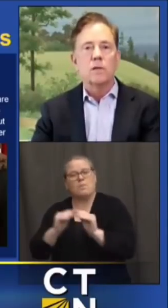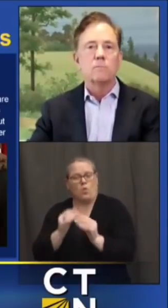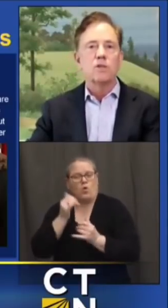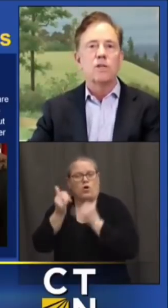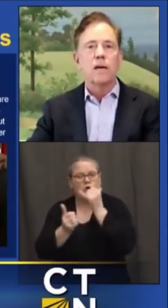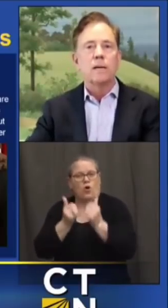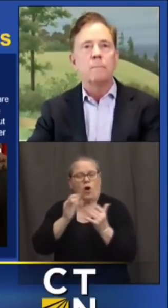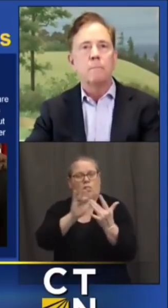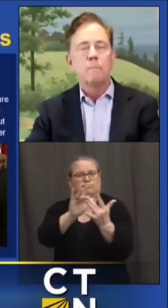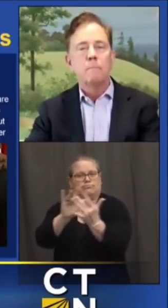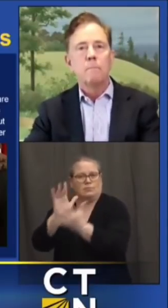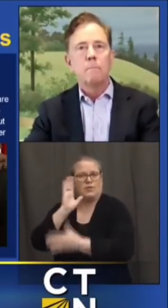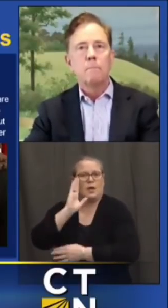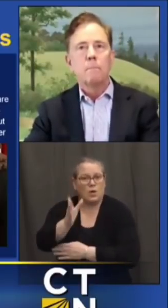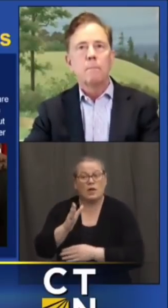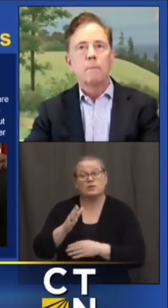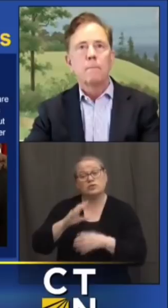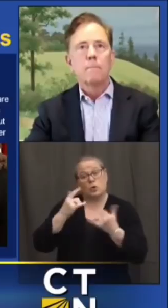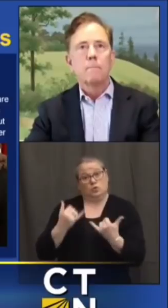uh today